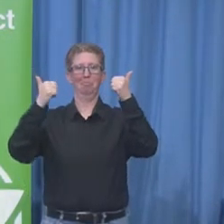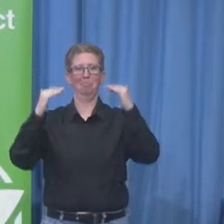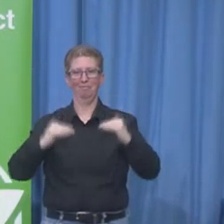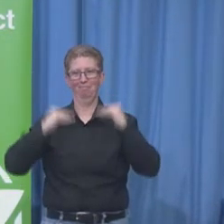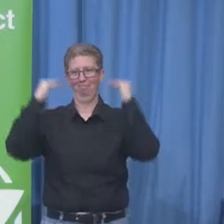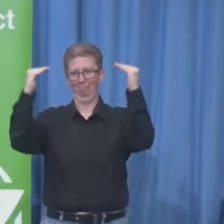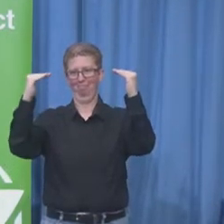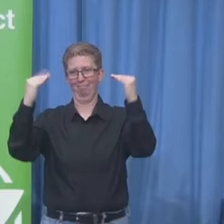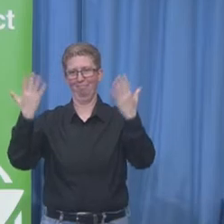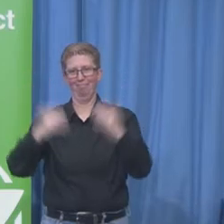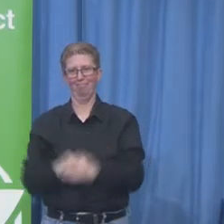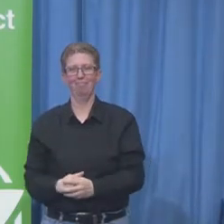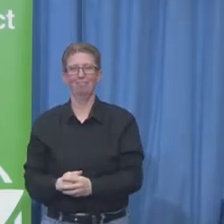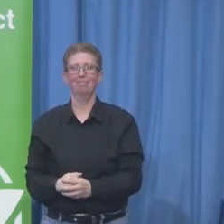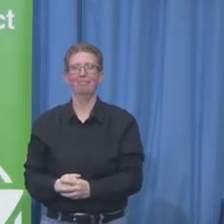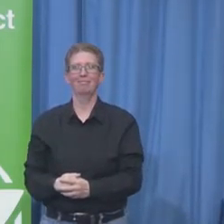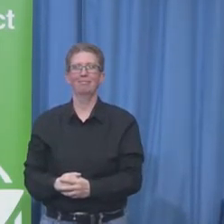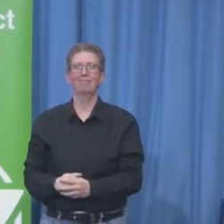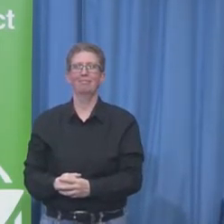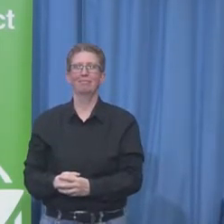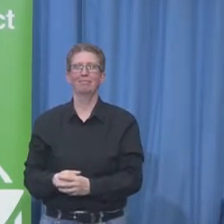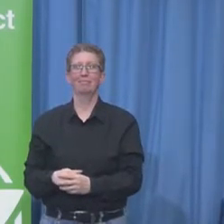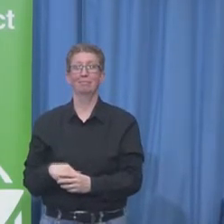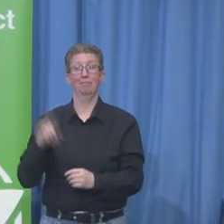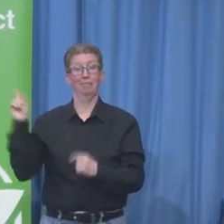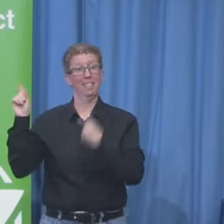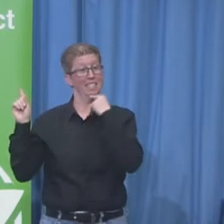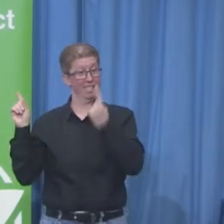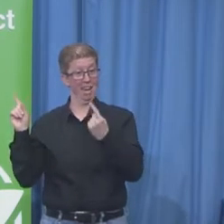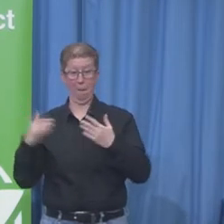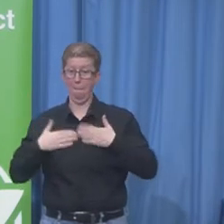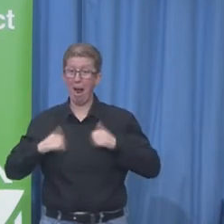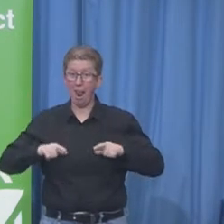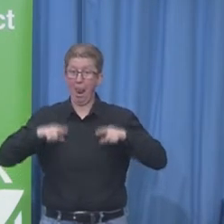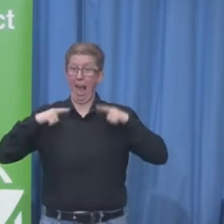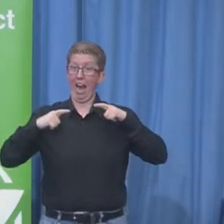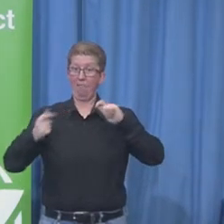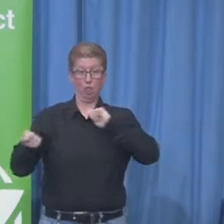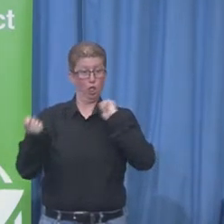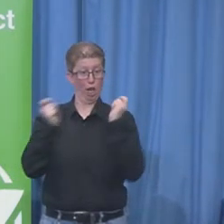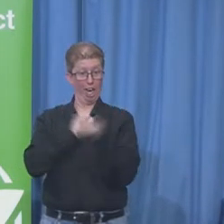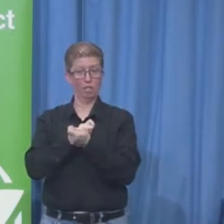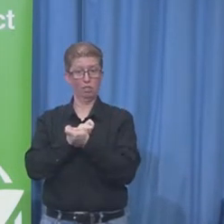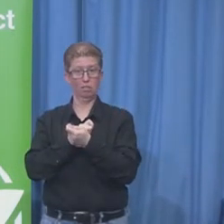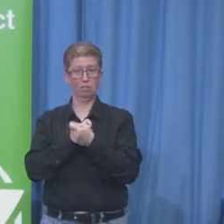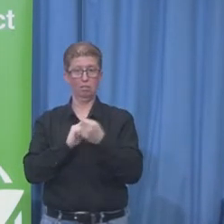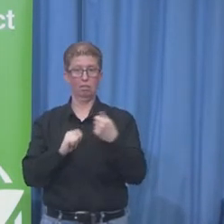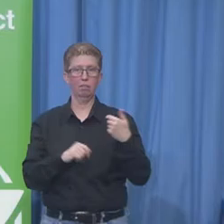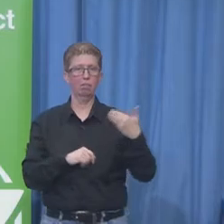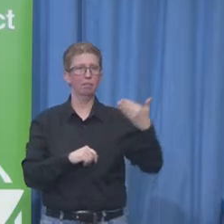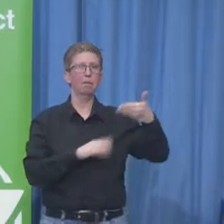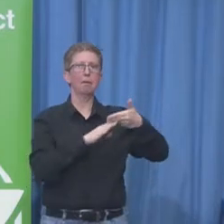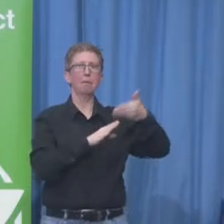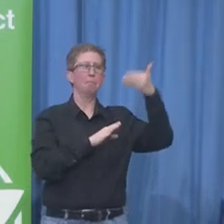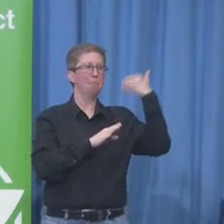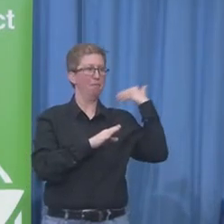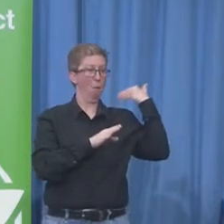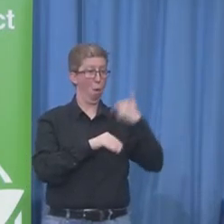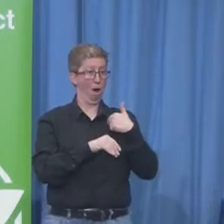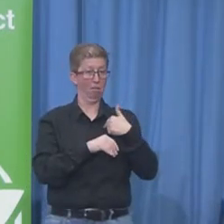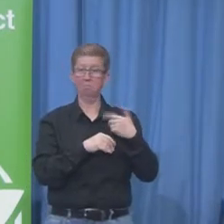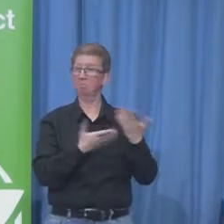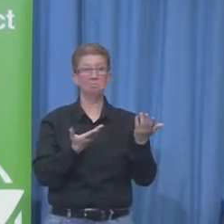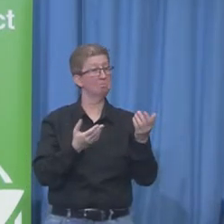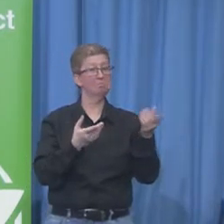gave me opportunities I could never have imagined. It was all worth it. So we think the opportunity is